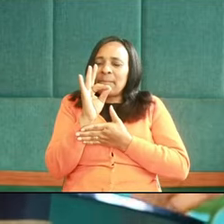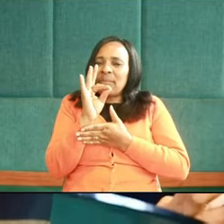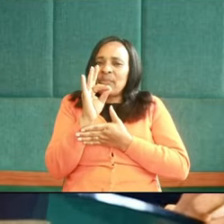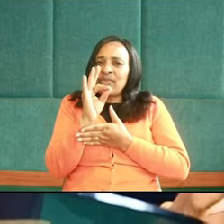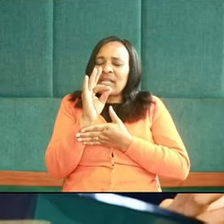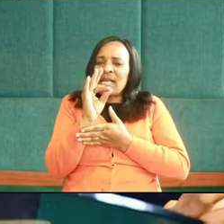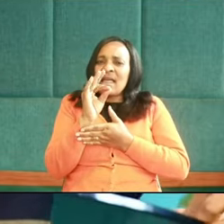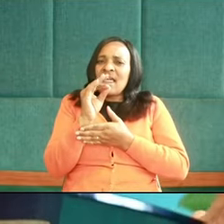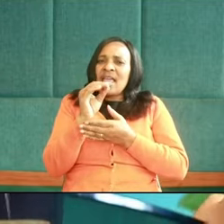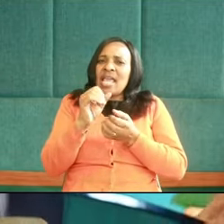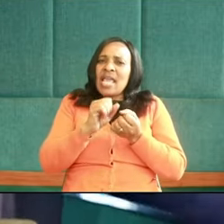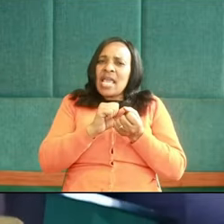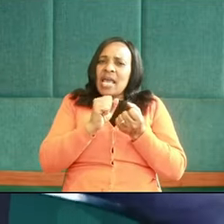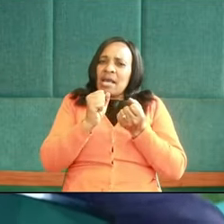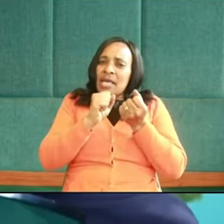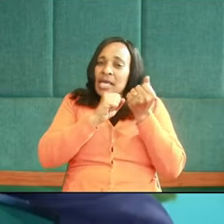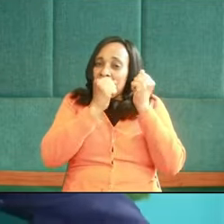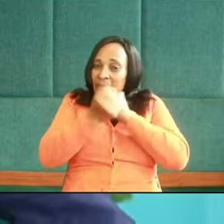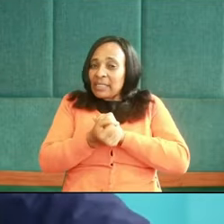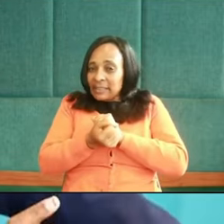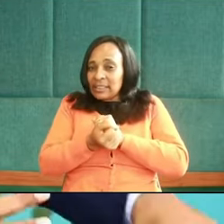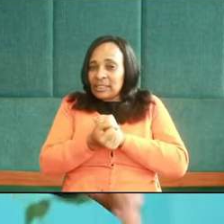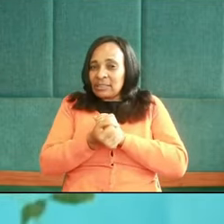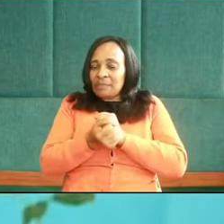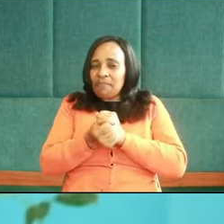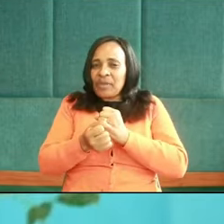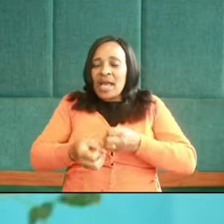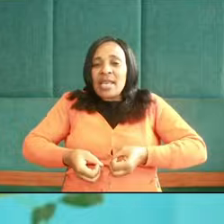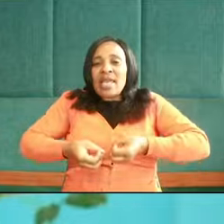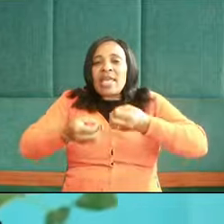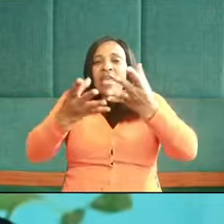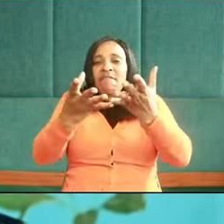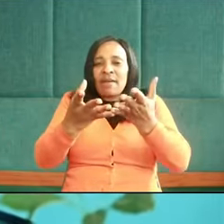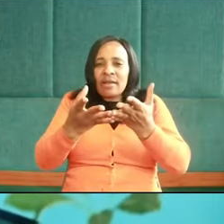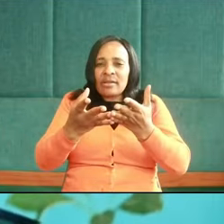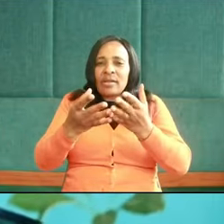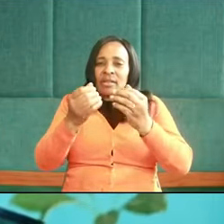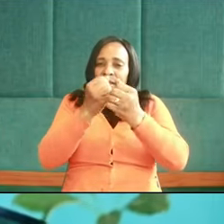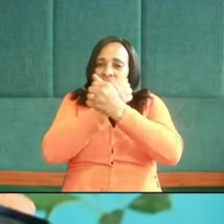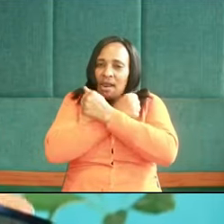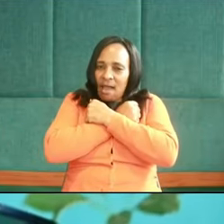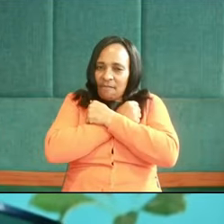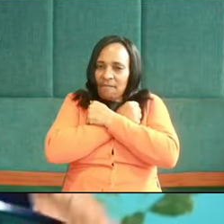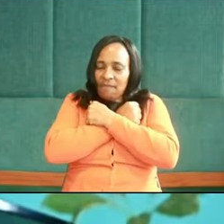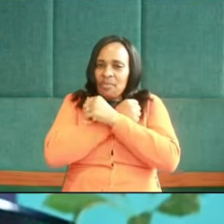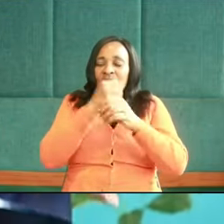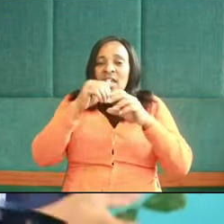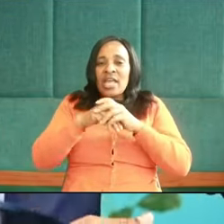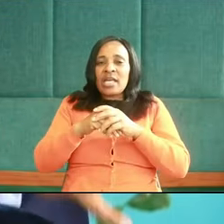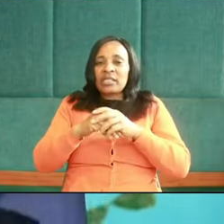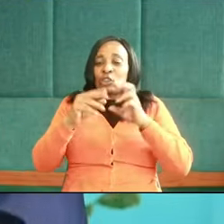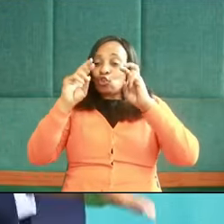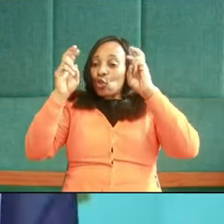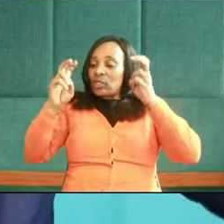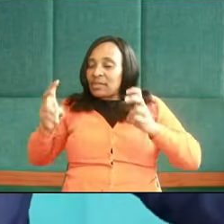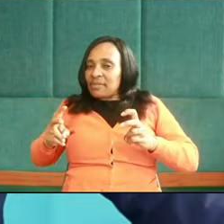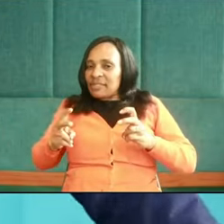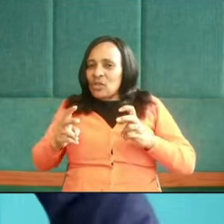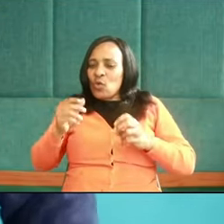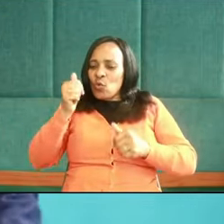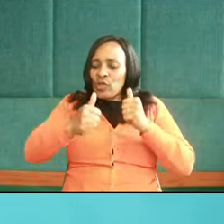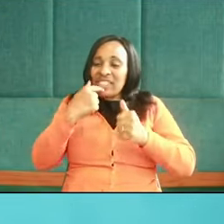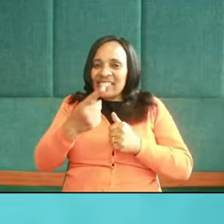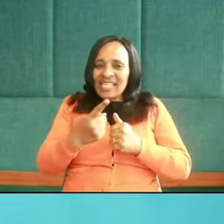empowered love in the context of having been saved by